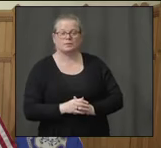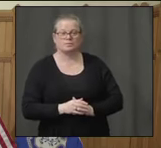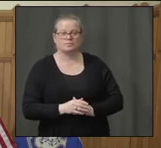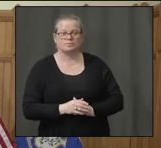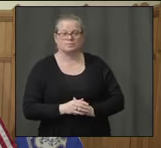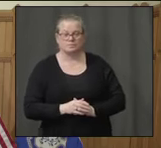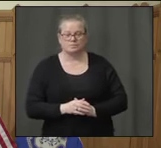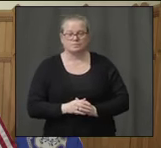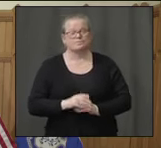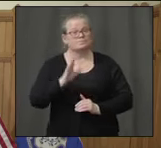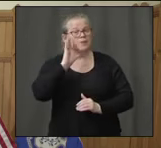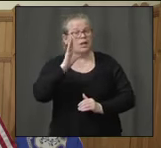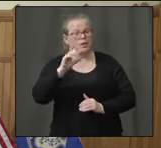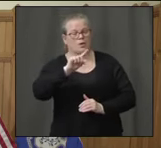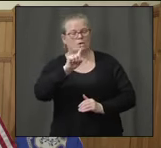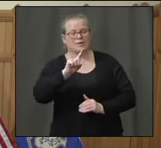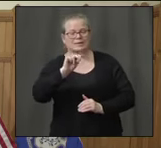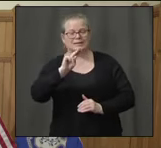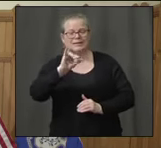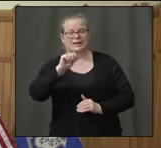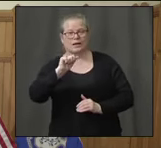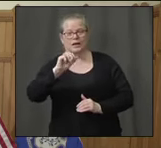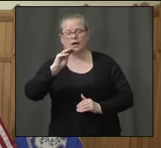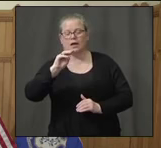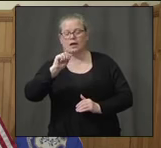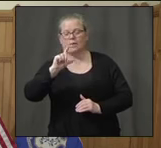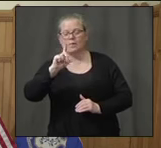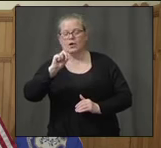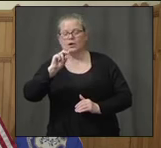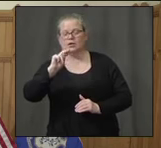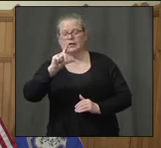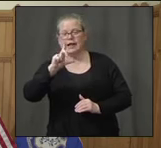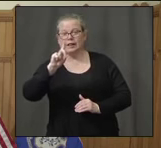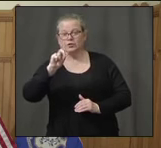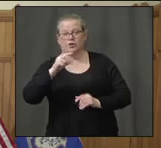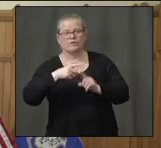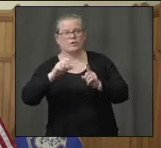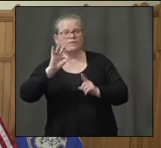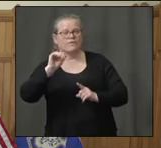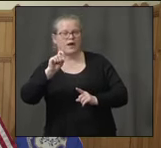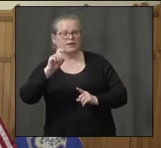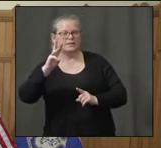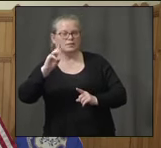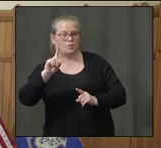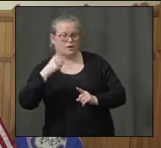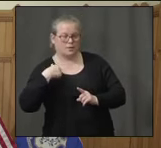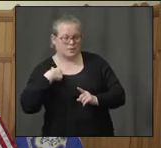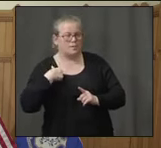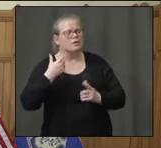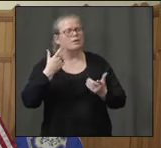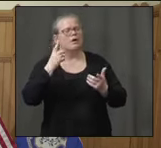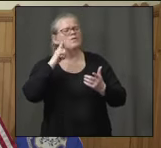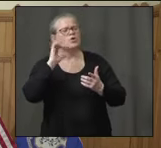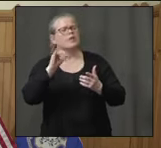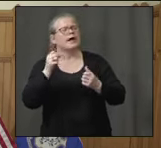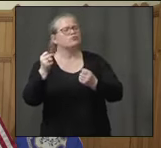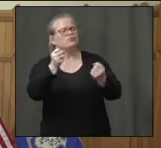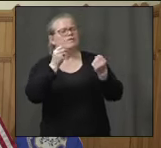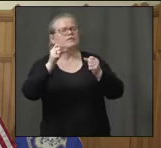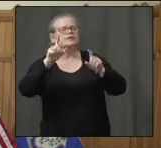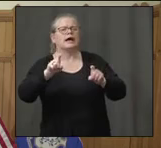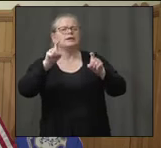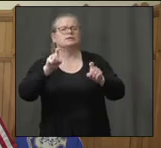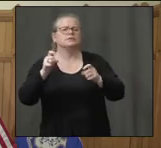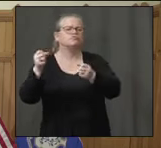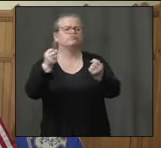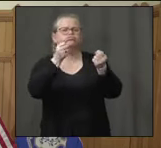Zania Maldonado, Fox 61. In terms of the mobile testing facilities, is there a time frame for when those will